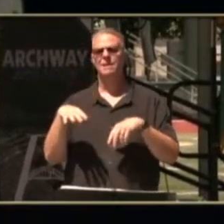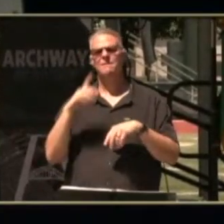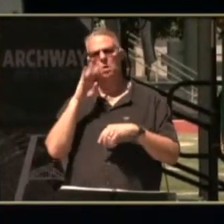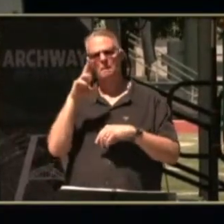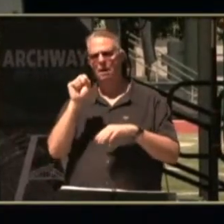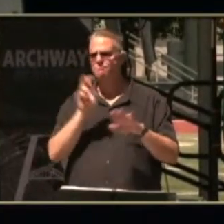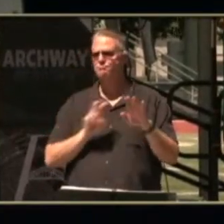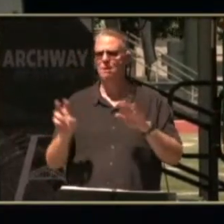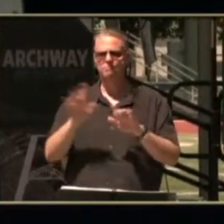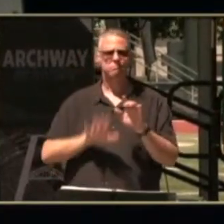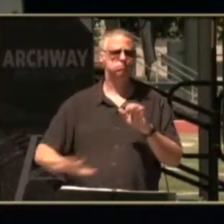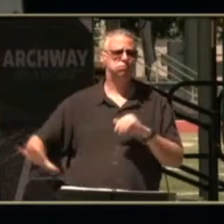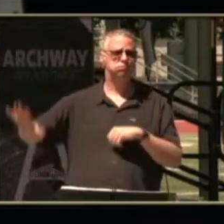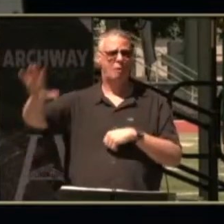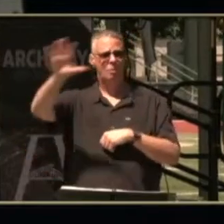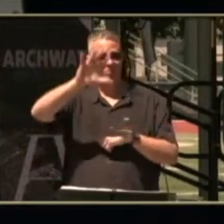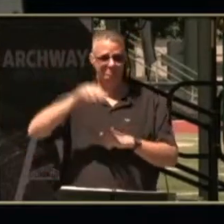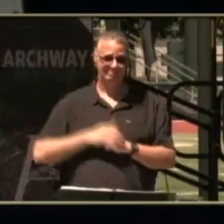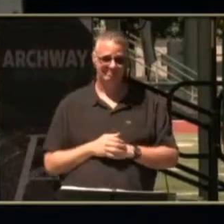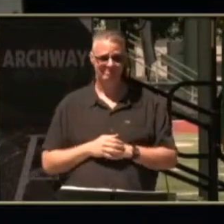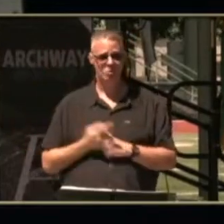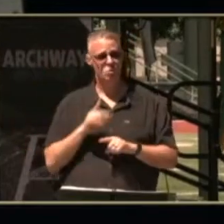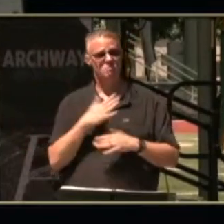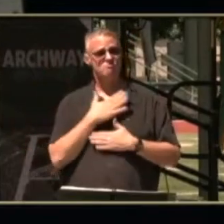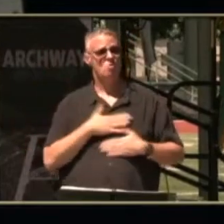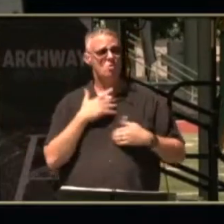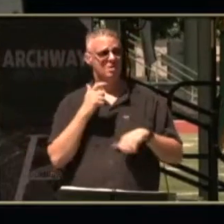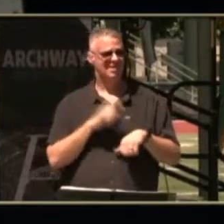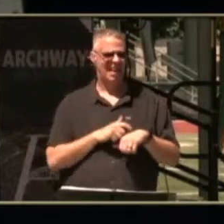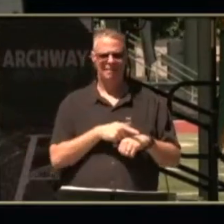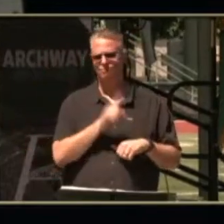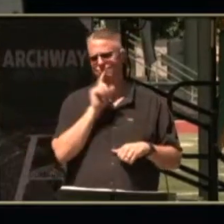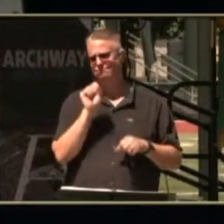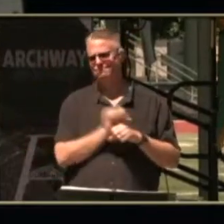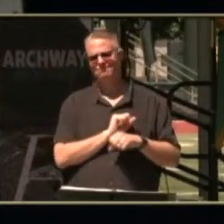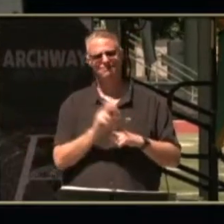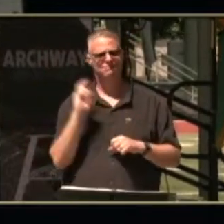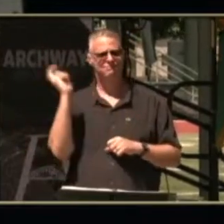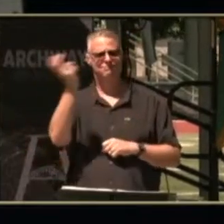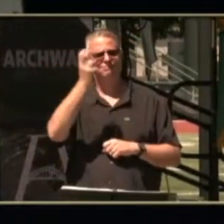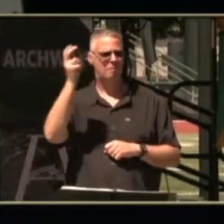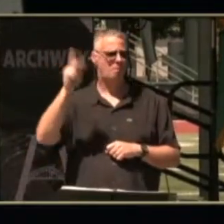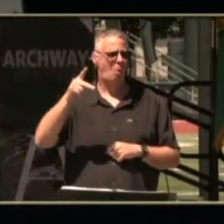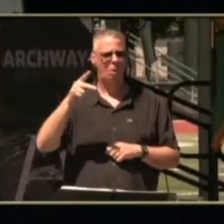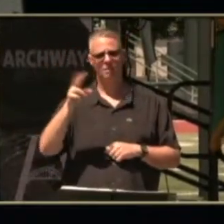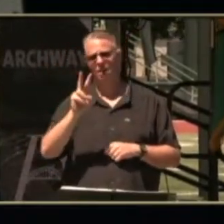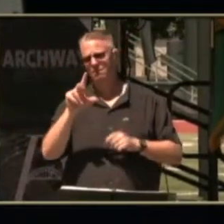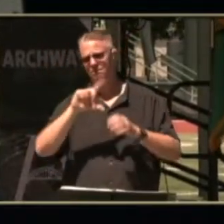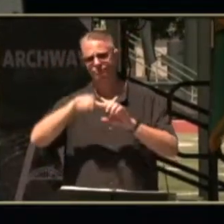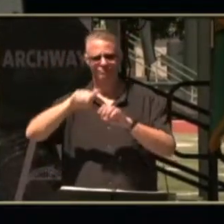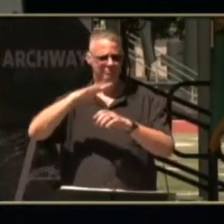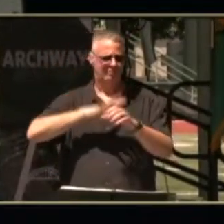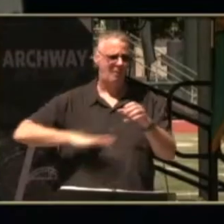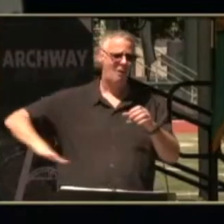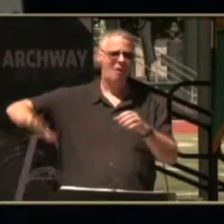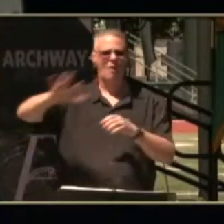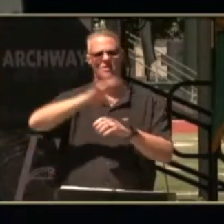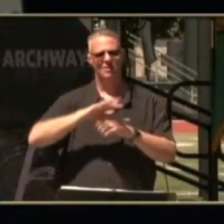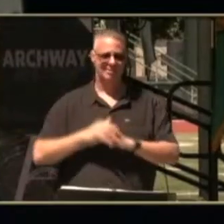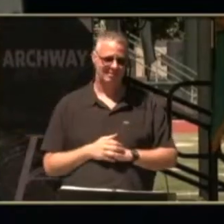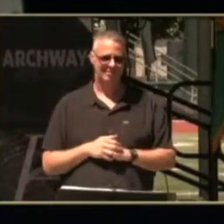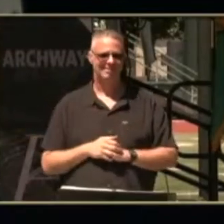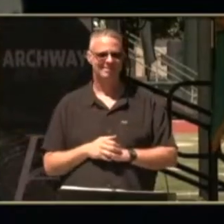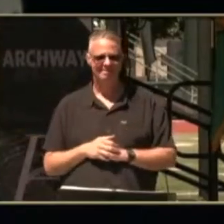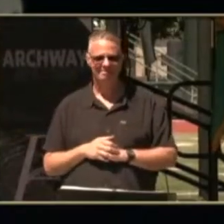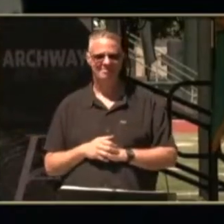and you can in his free time you can see him traveling all over the port portland metro area as in practicing for that